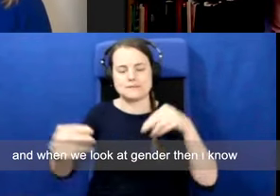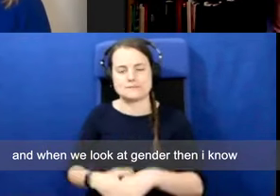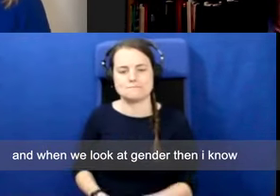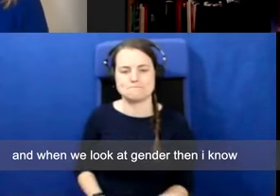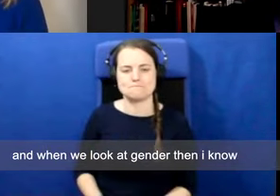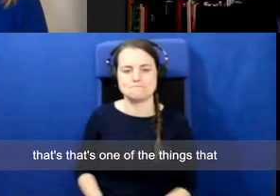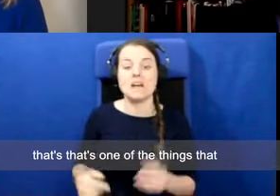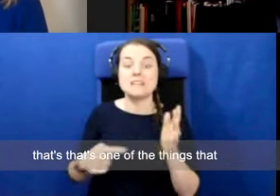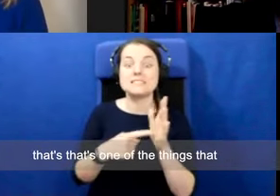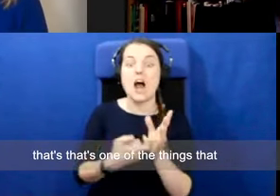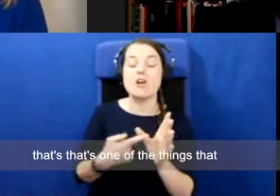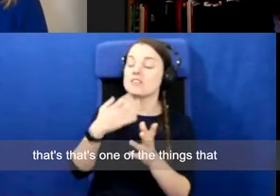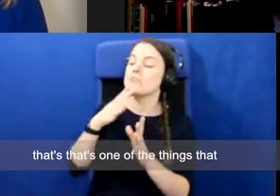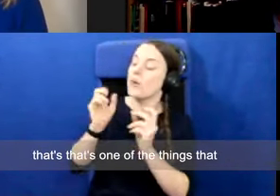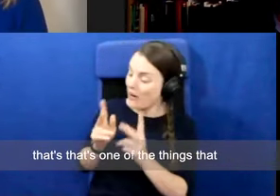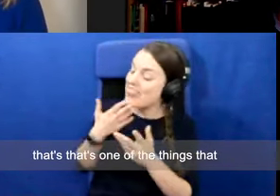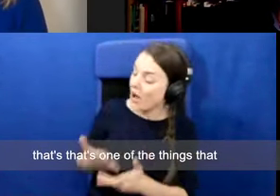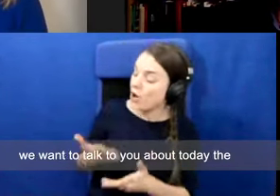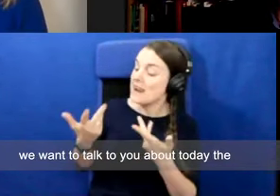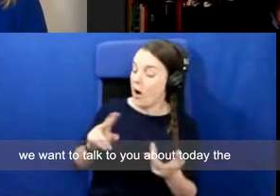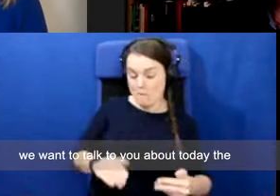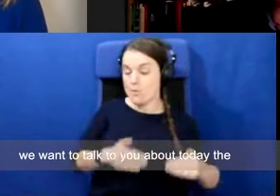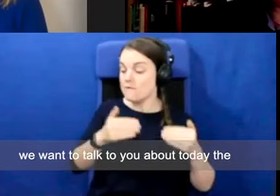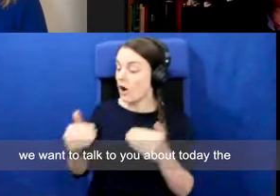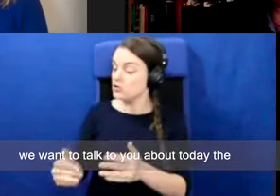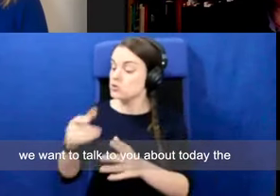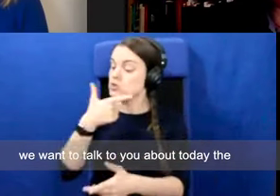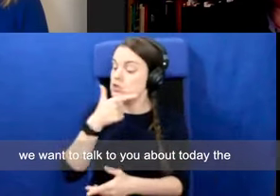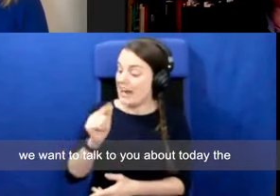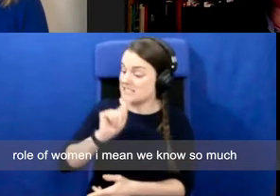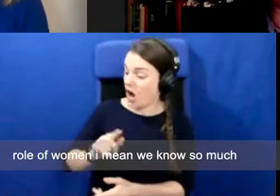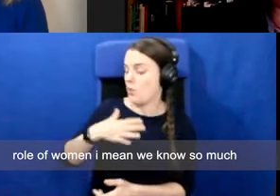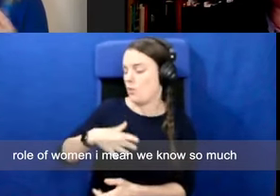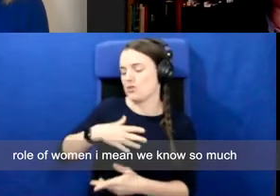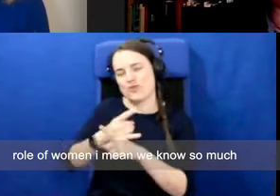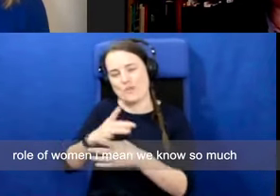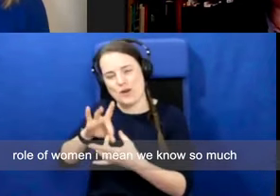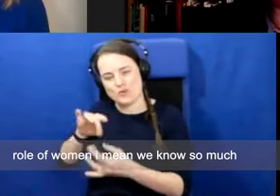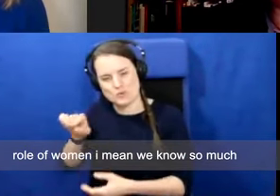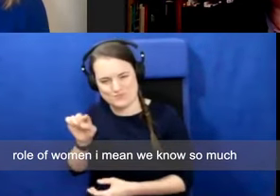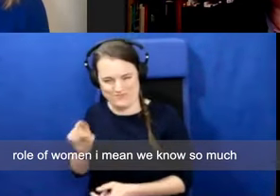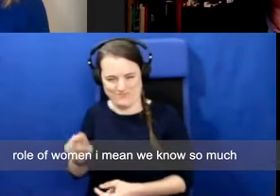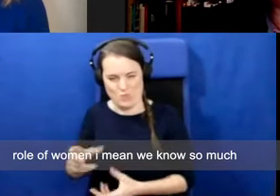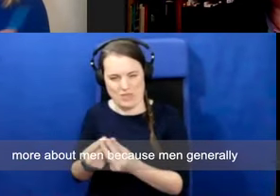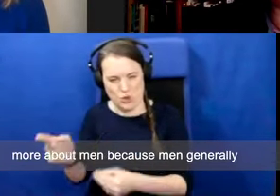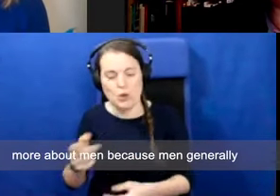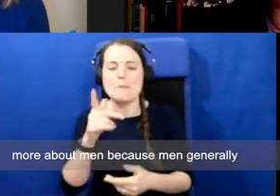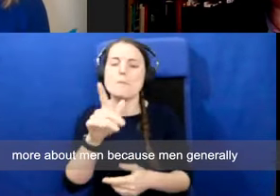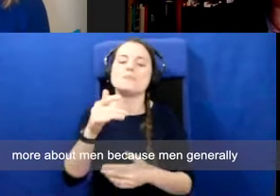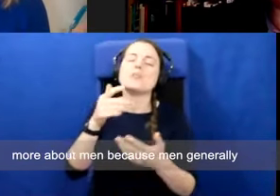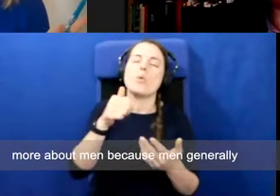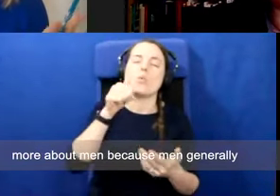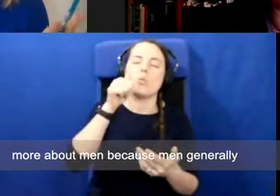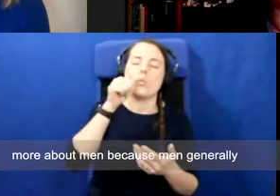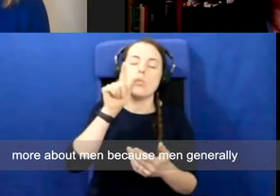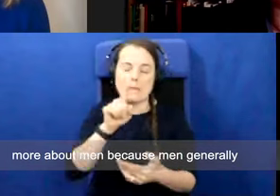that's that's one of the things that we want to talk to you about today, the role of women. I mean, we know so much more about men because men generally